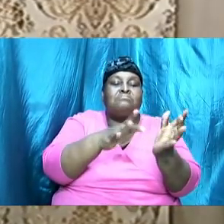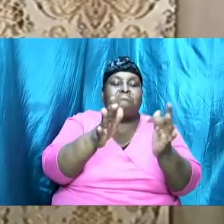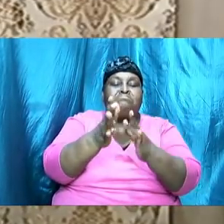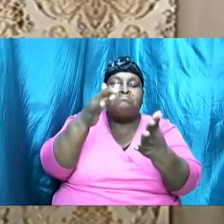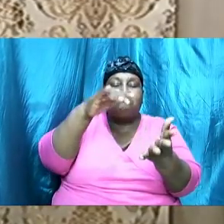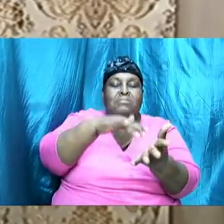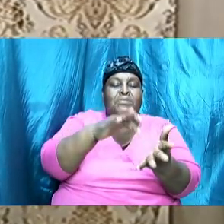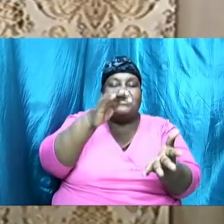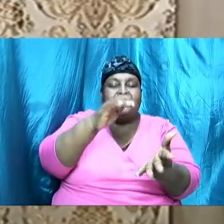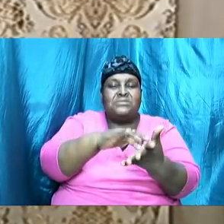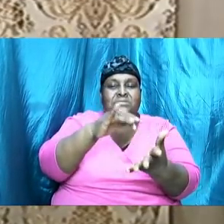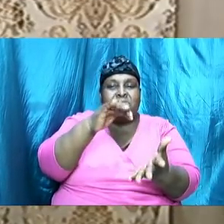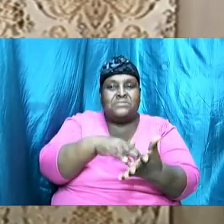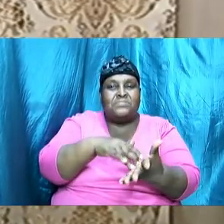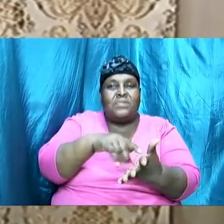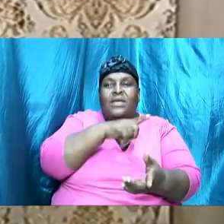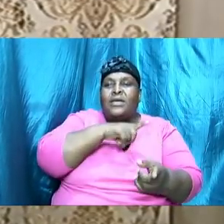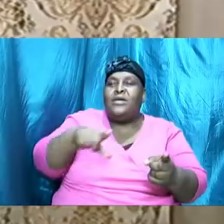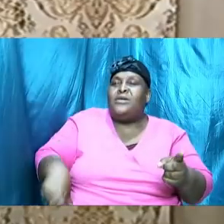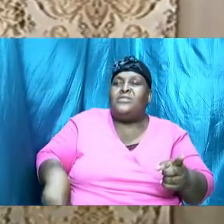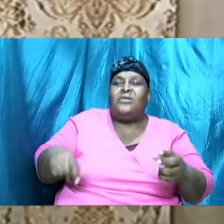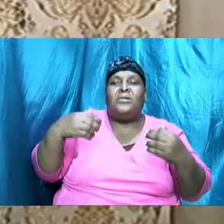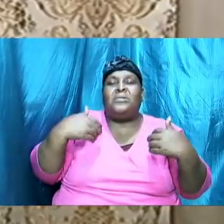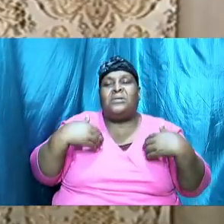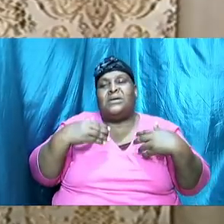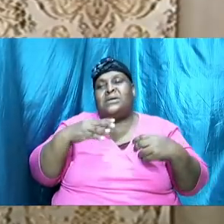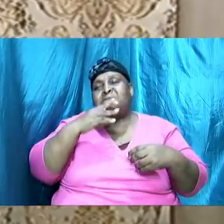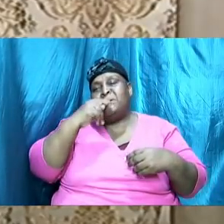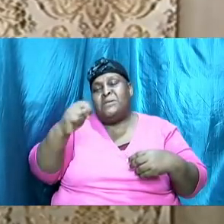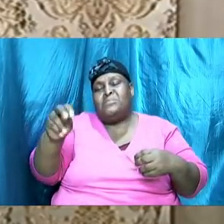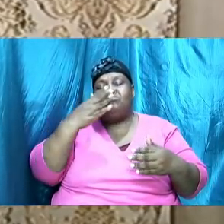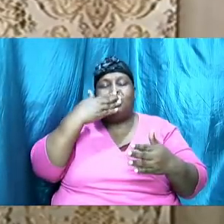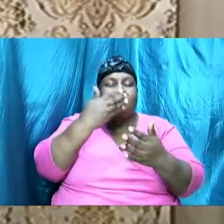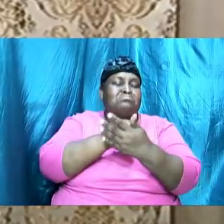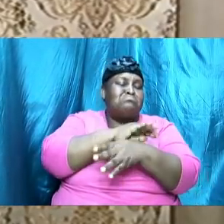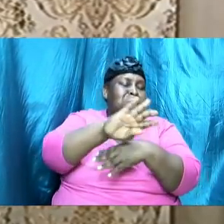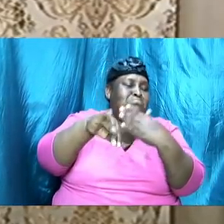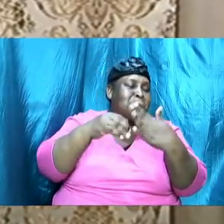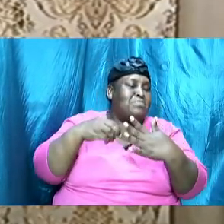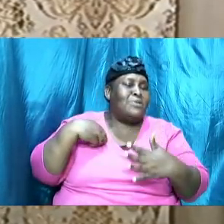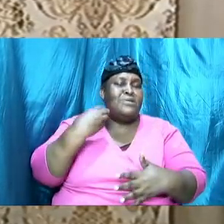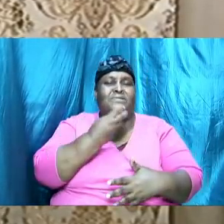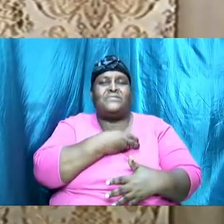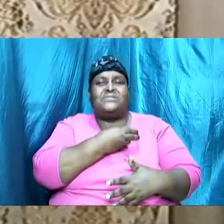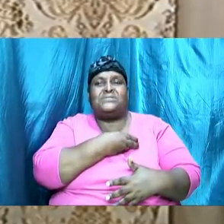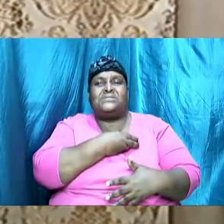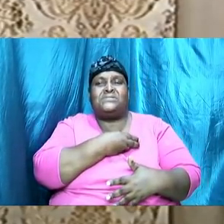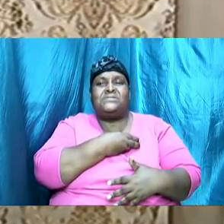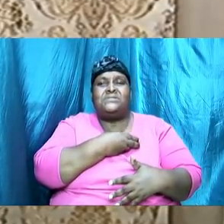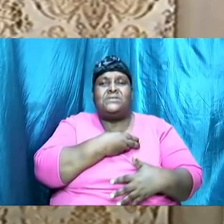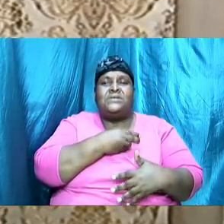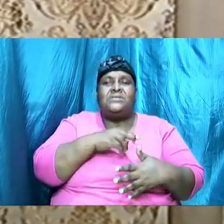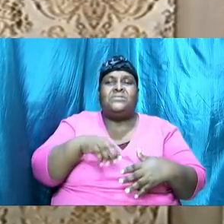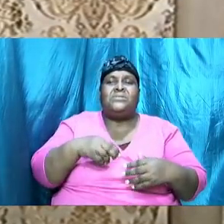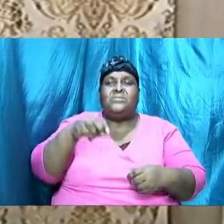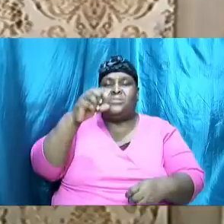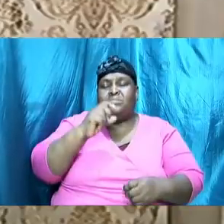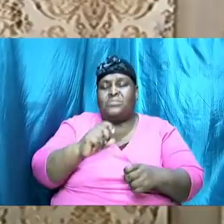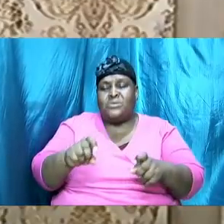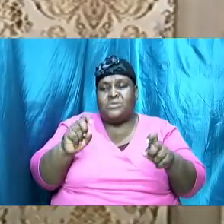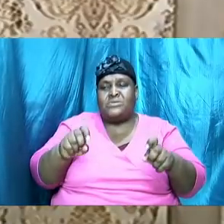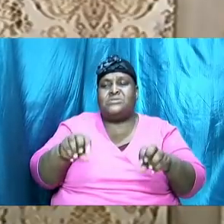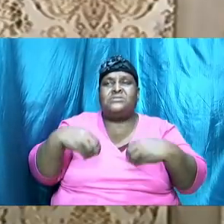study. The Lord has indeed been good to all of us, and we therefore ought to